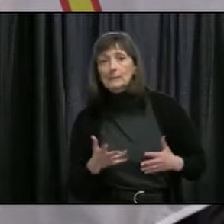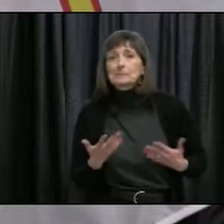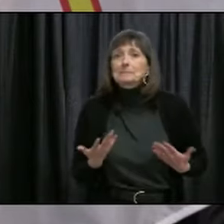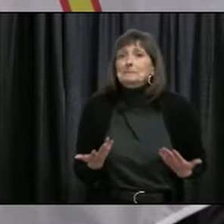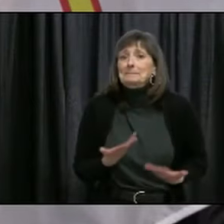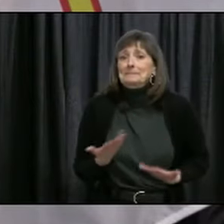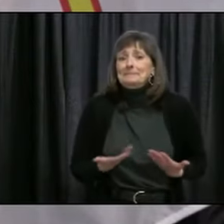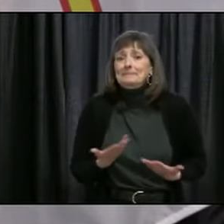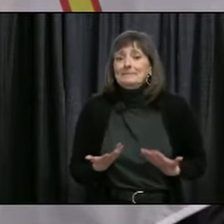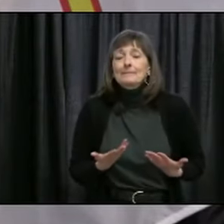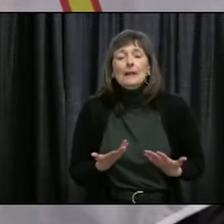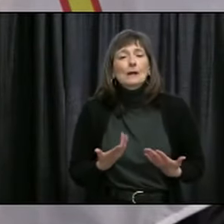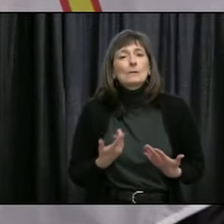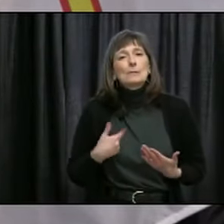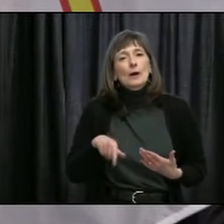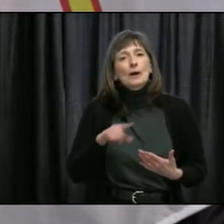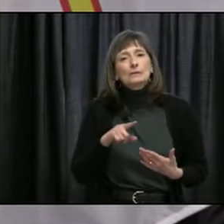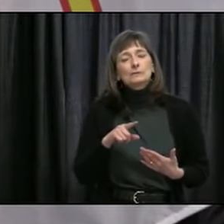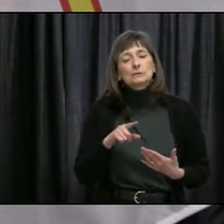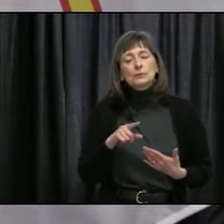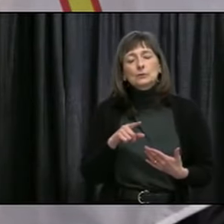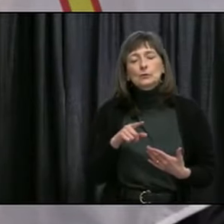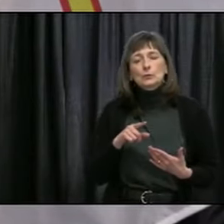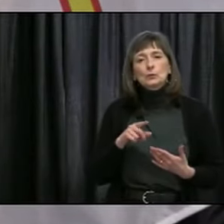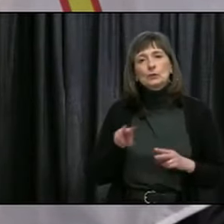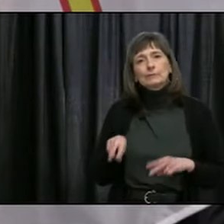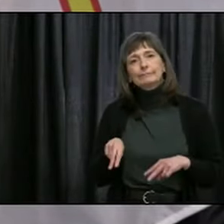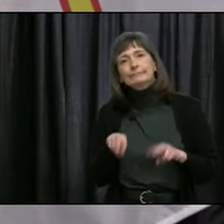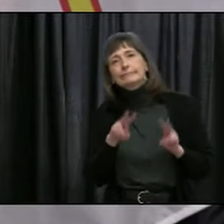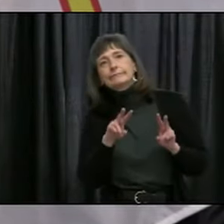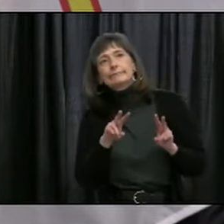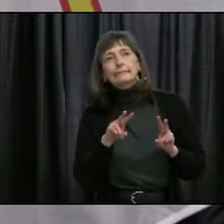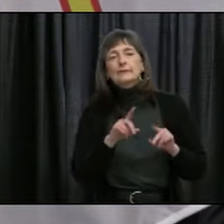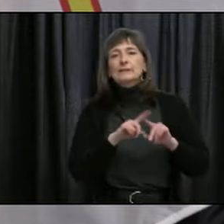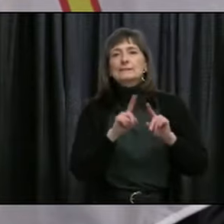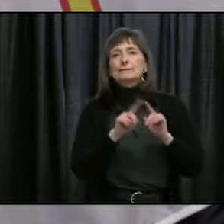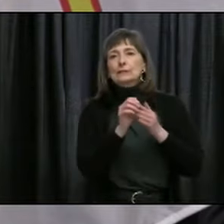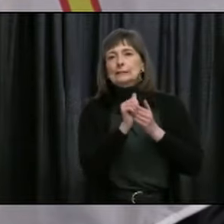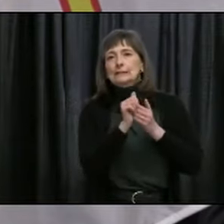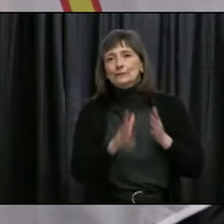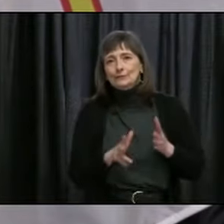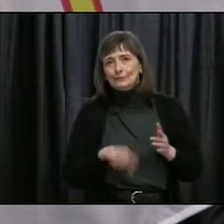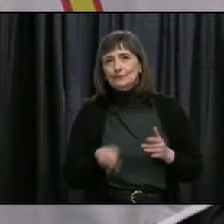we have all been inspired by the leadership that we've been seeing in all walks of life.